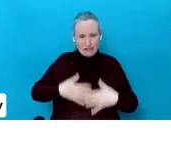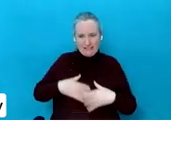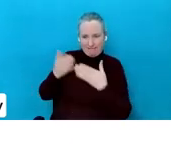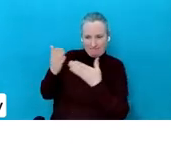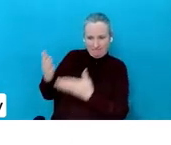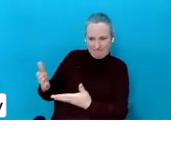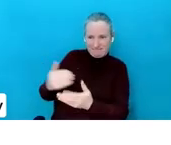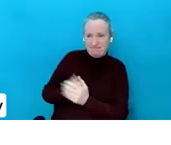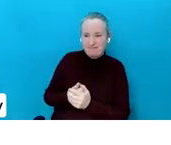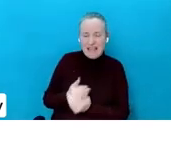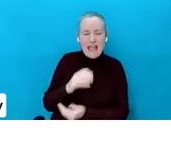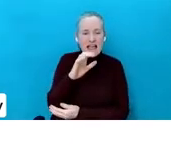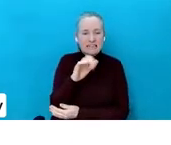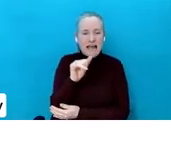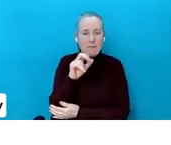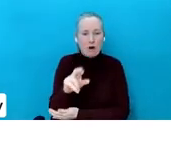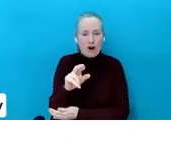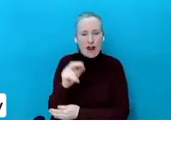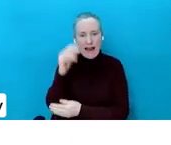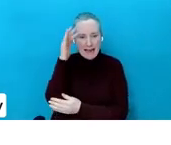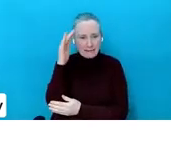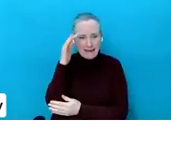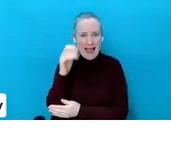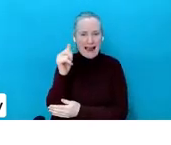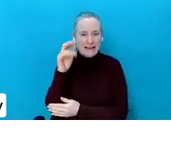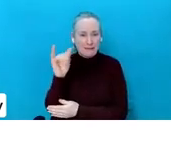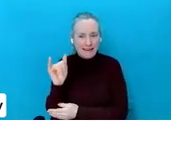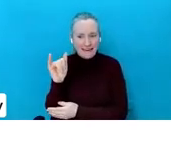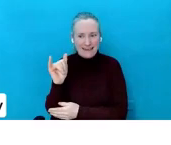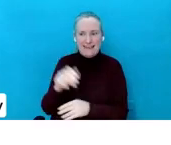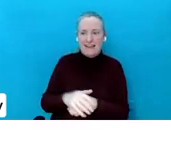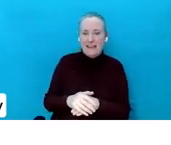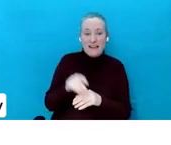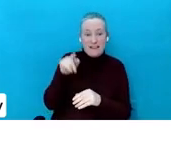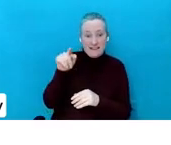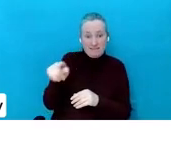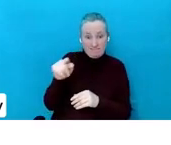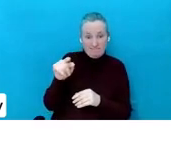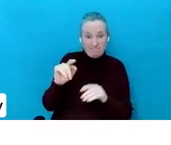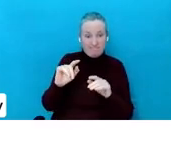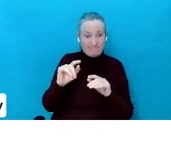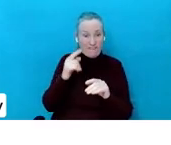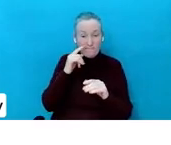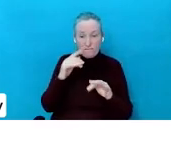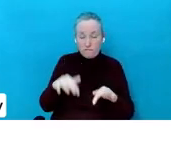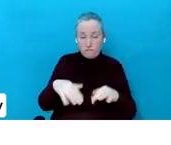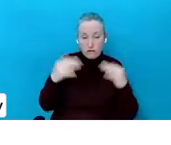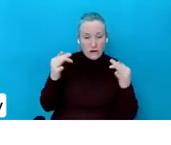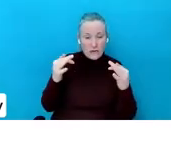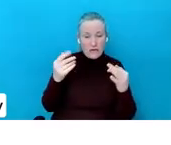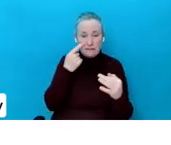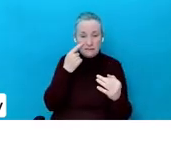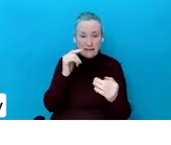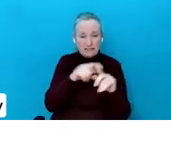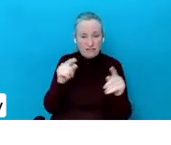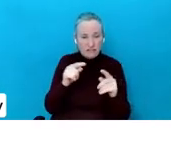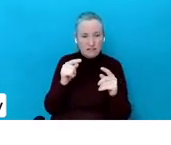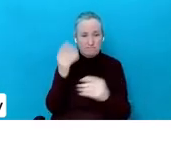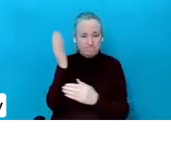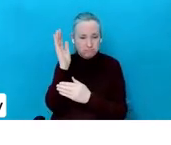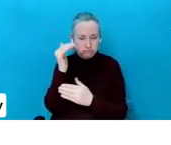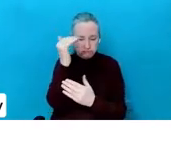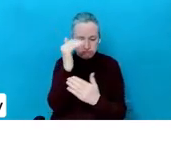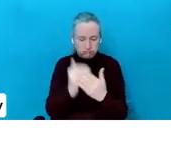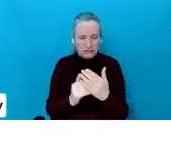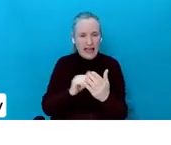It's free. It's on our website. And it's 20 minutes with your kid. 11 different episodes. And, you know, spend some